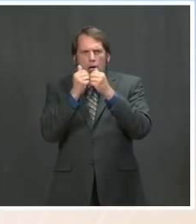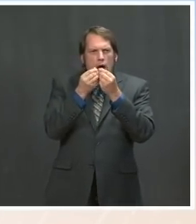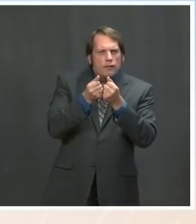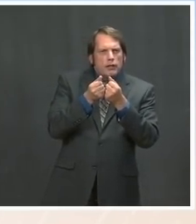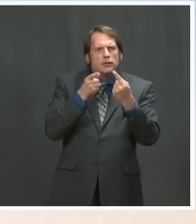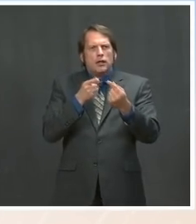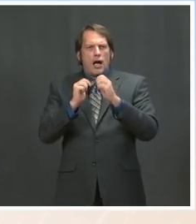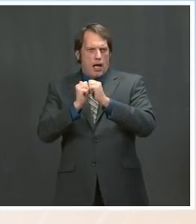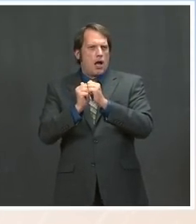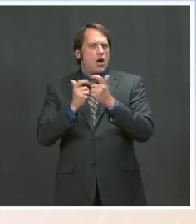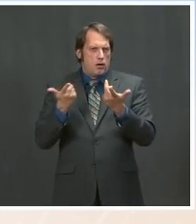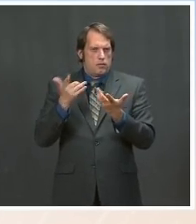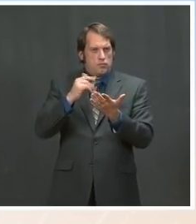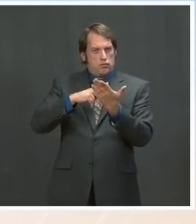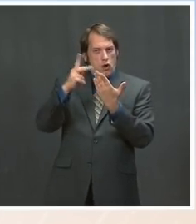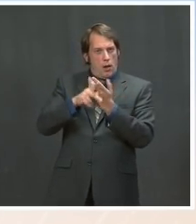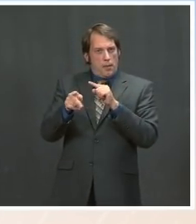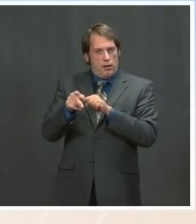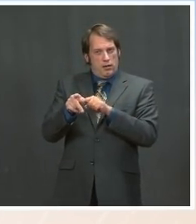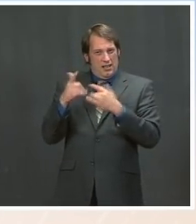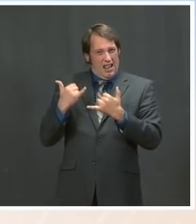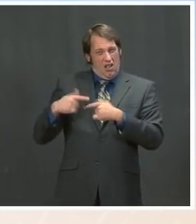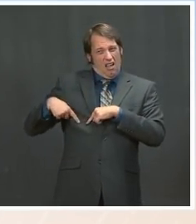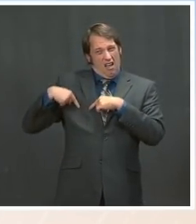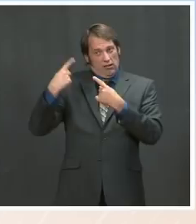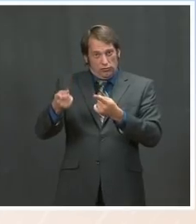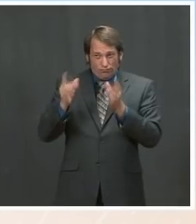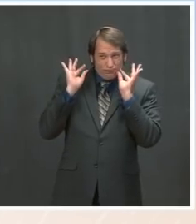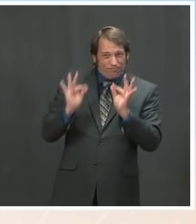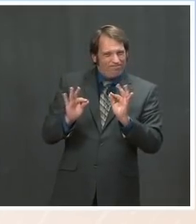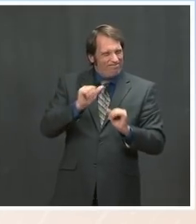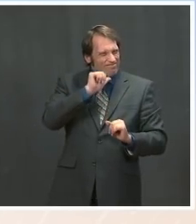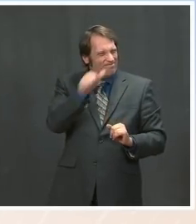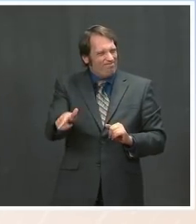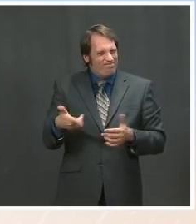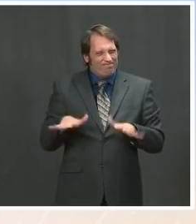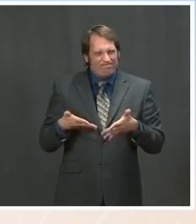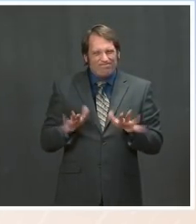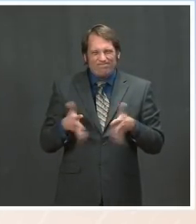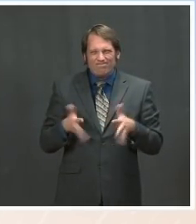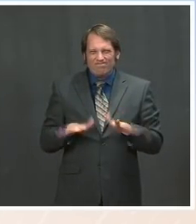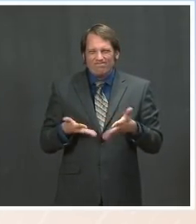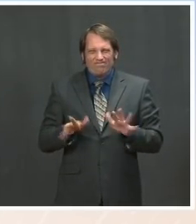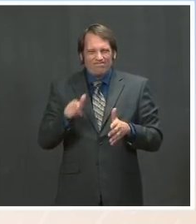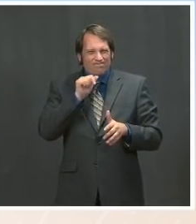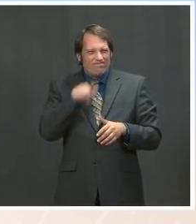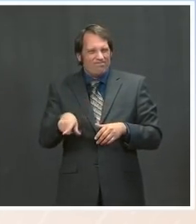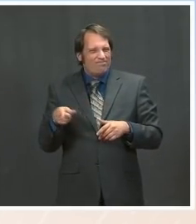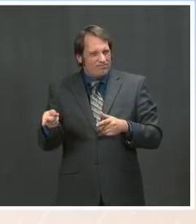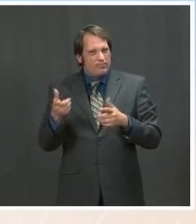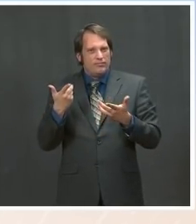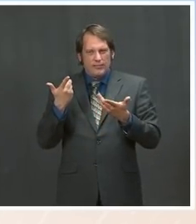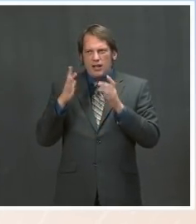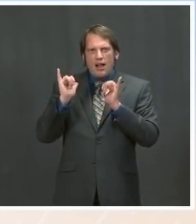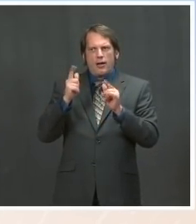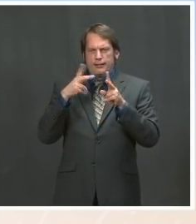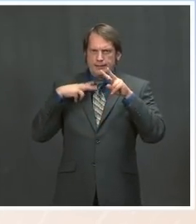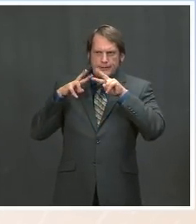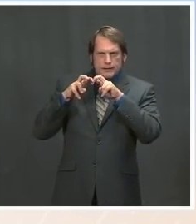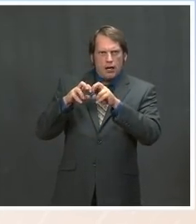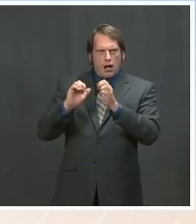systems were. We learned more about the challenges in processing. We learned more about, of course, the impact of what the influx